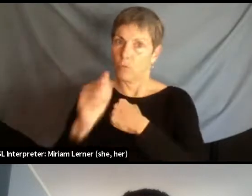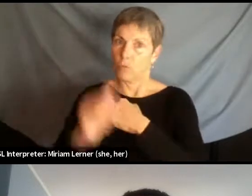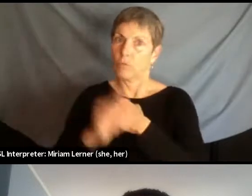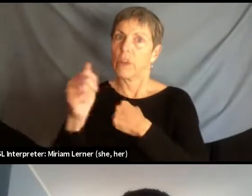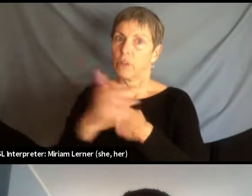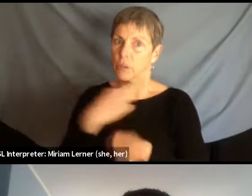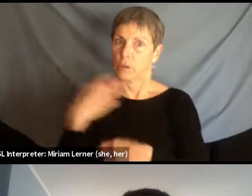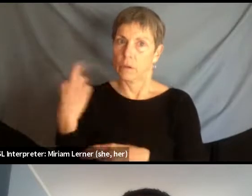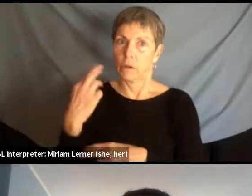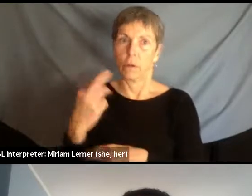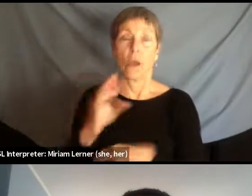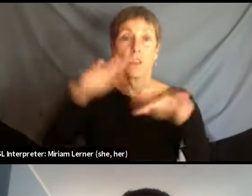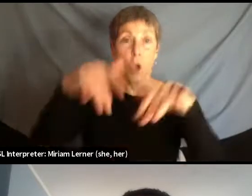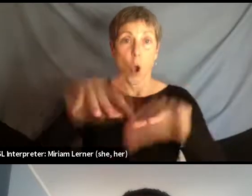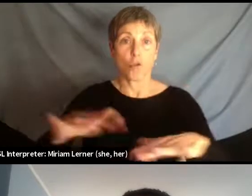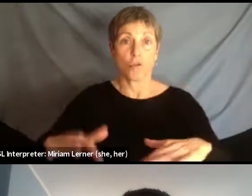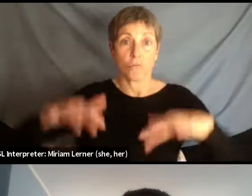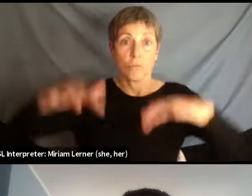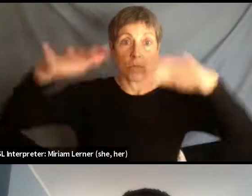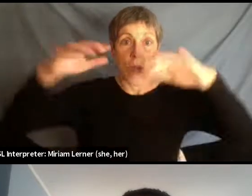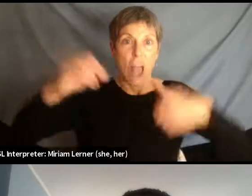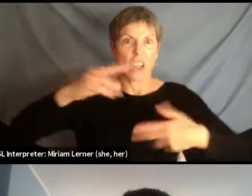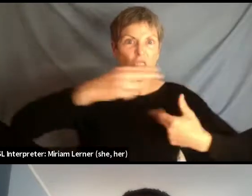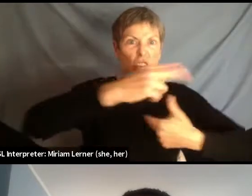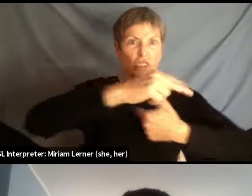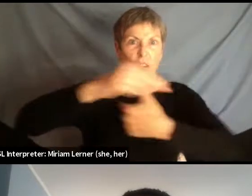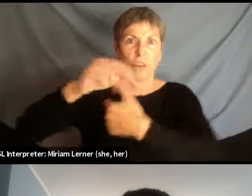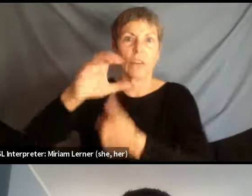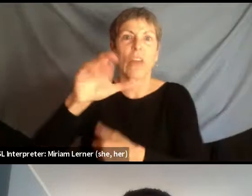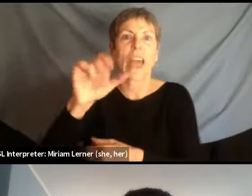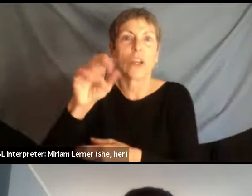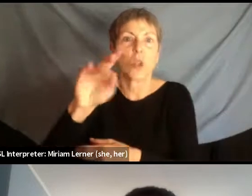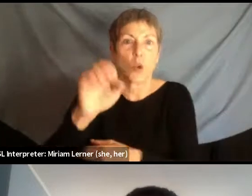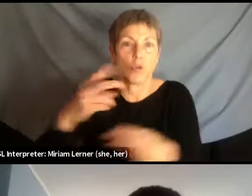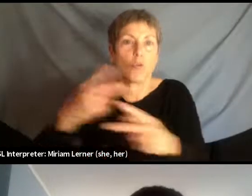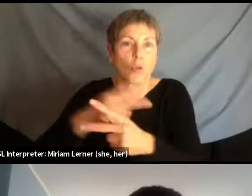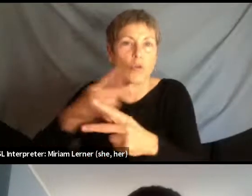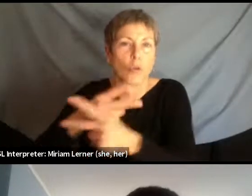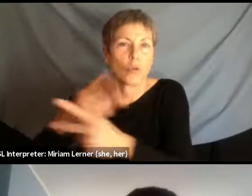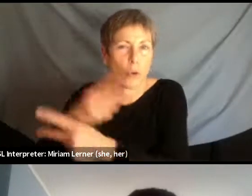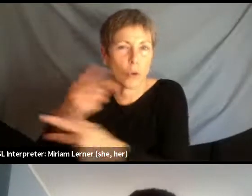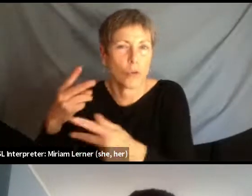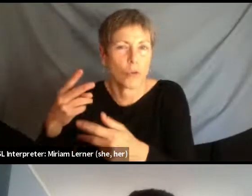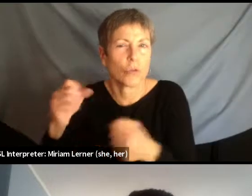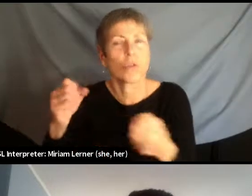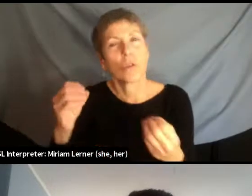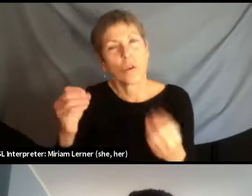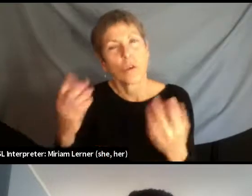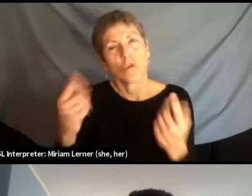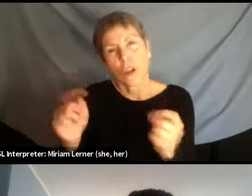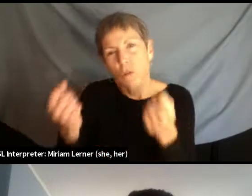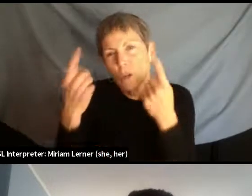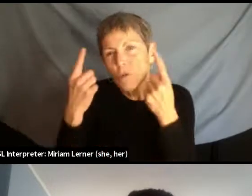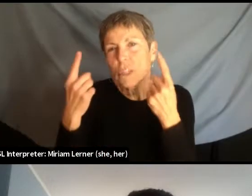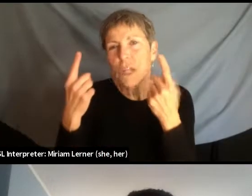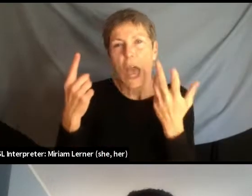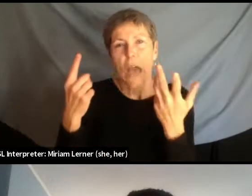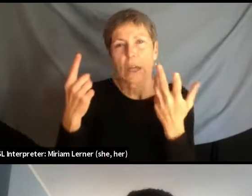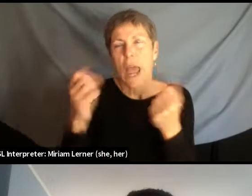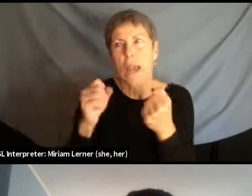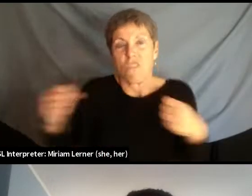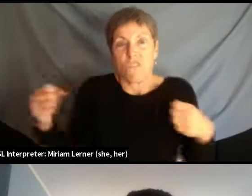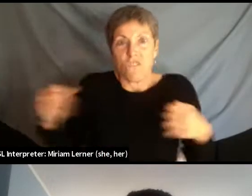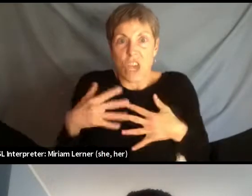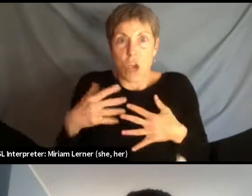rise and intensifying cyclones. A securitized understanding and fear of